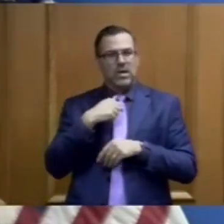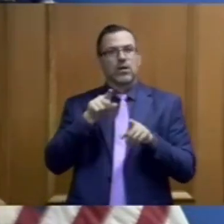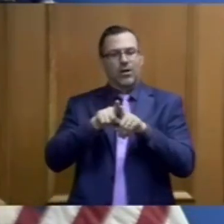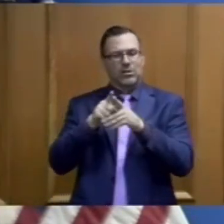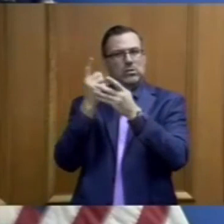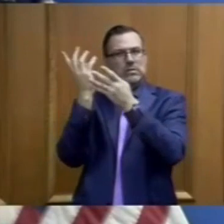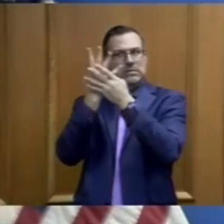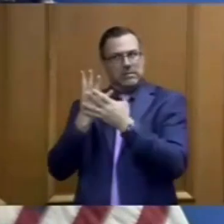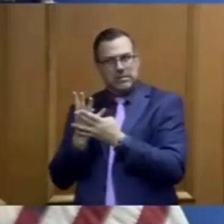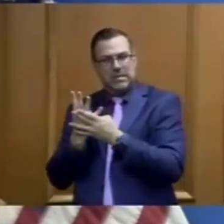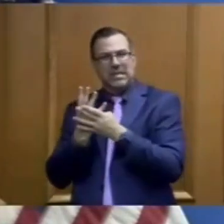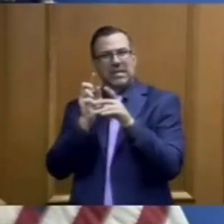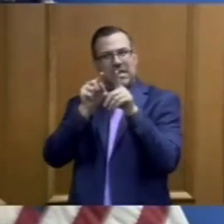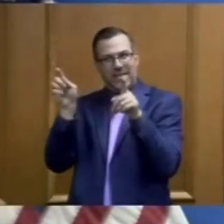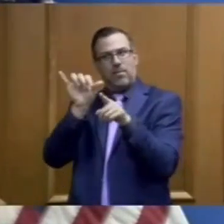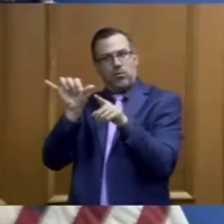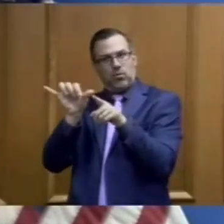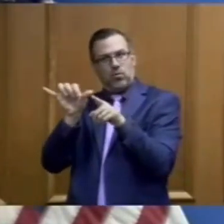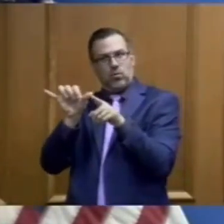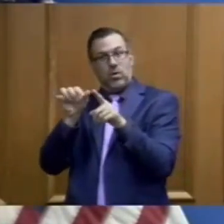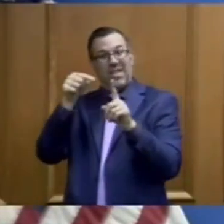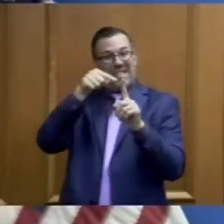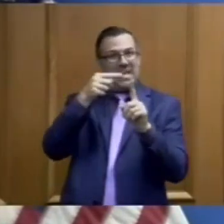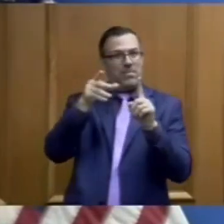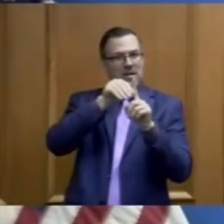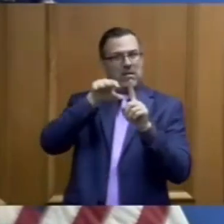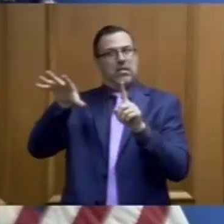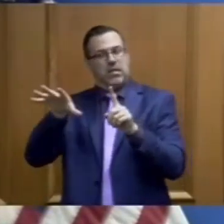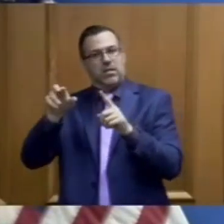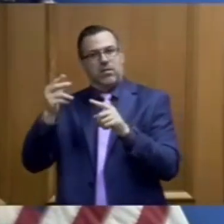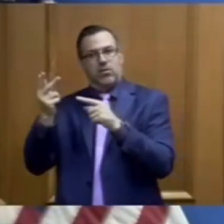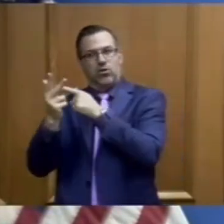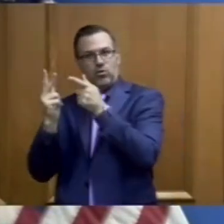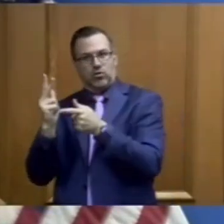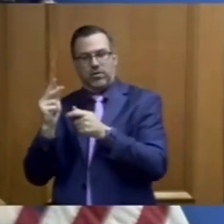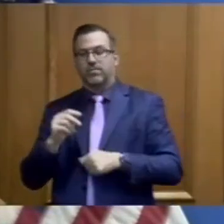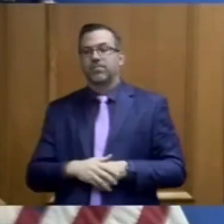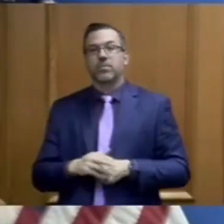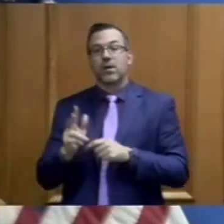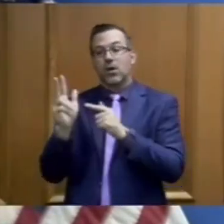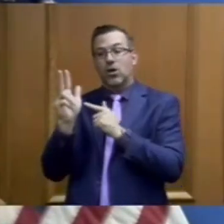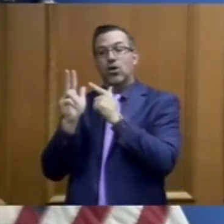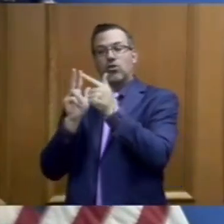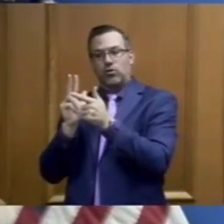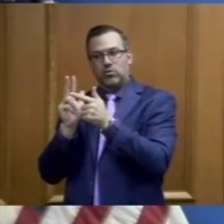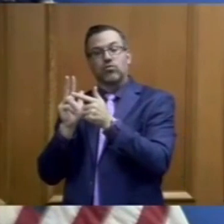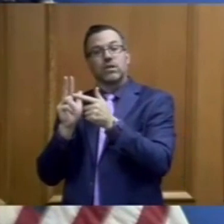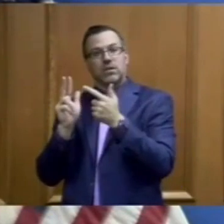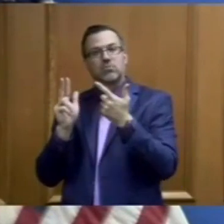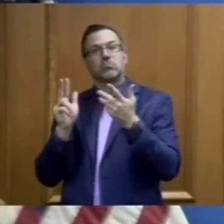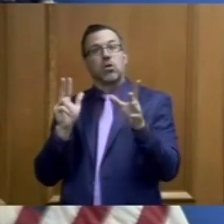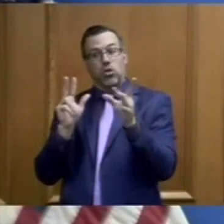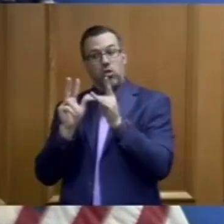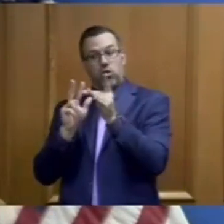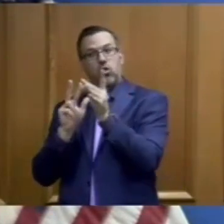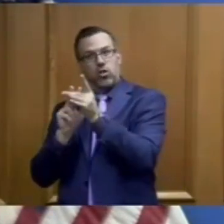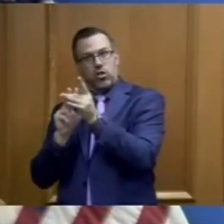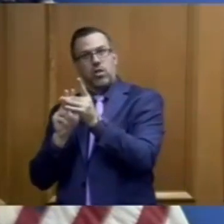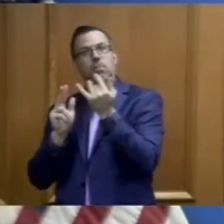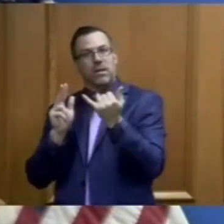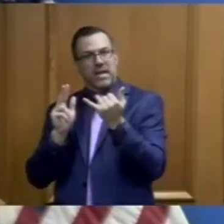exposed to the contract employee. Since that time, the three inmates have been released from quarantine status.